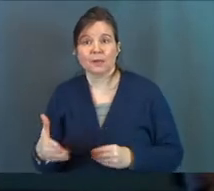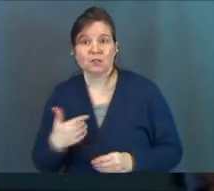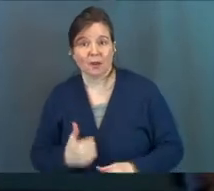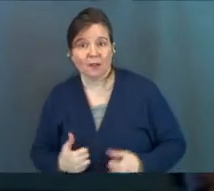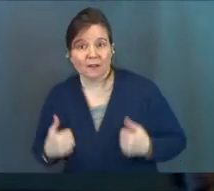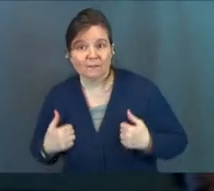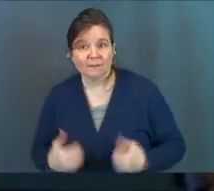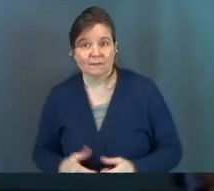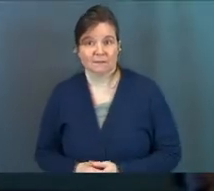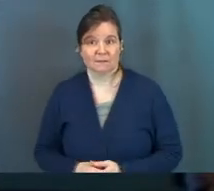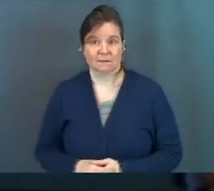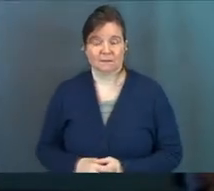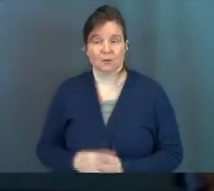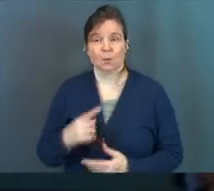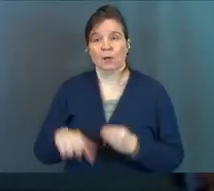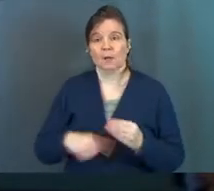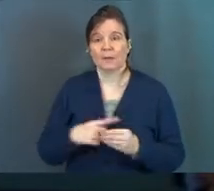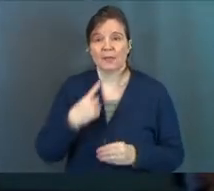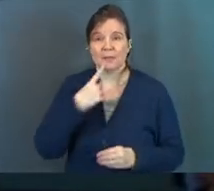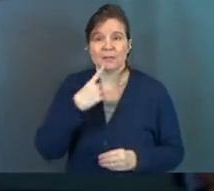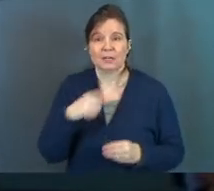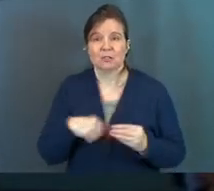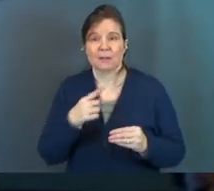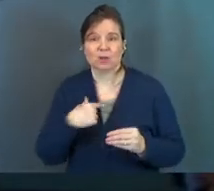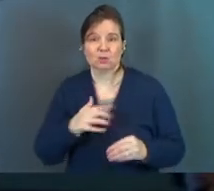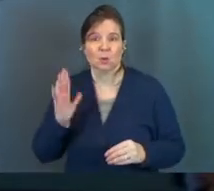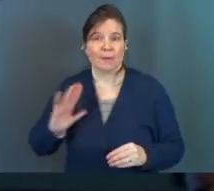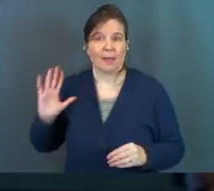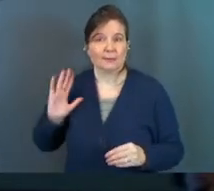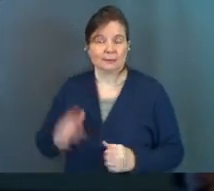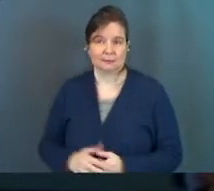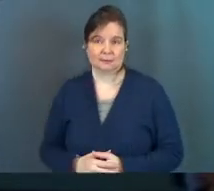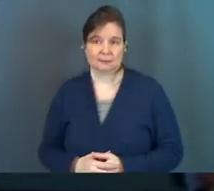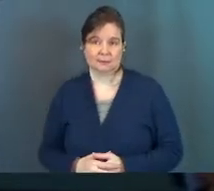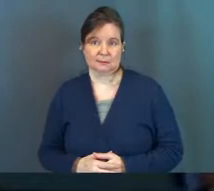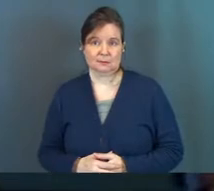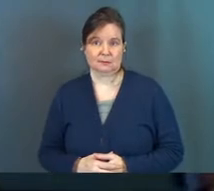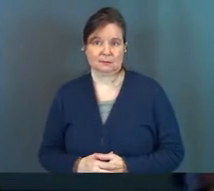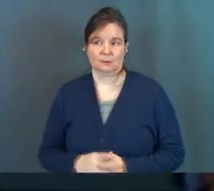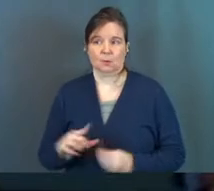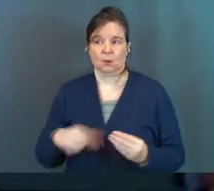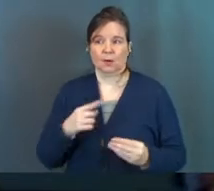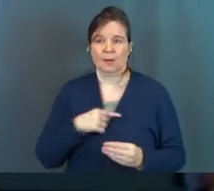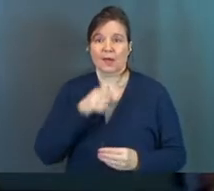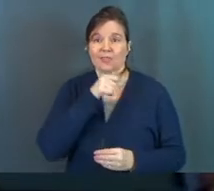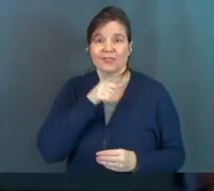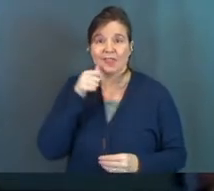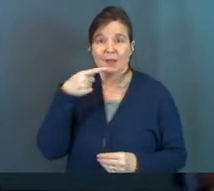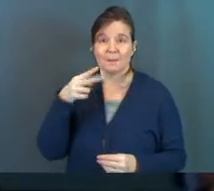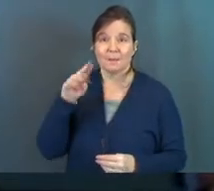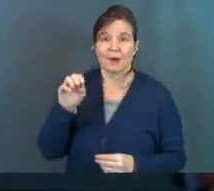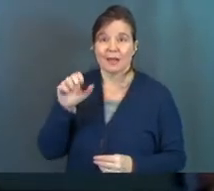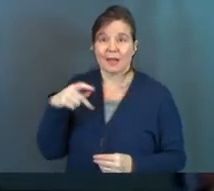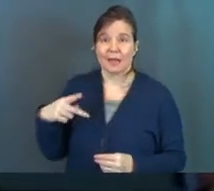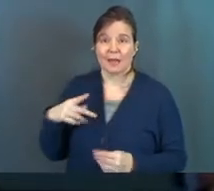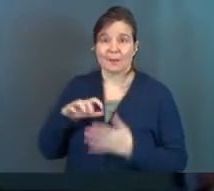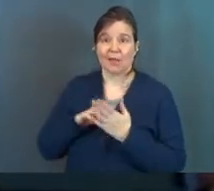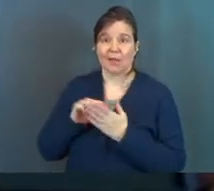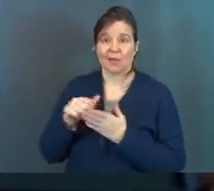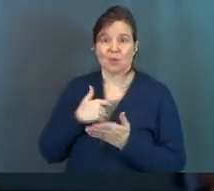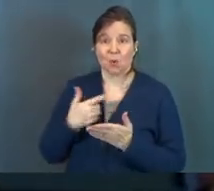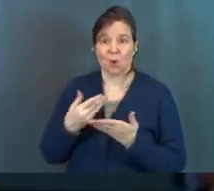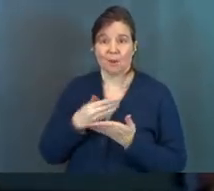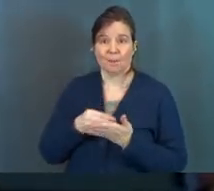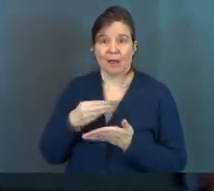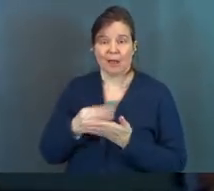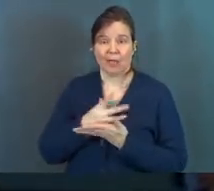things in your life? What about the bitterness about your past? What about the Amazon Prime app that's eating away at